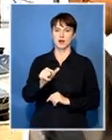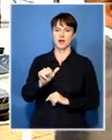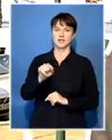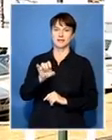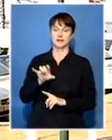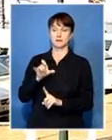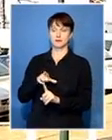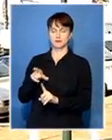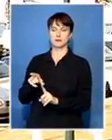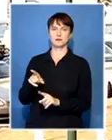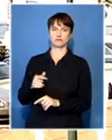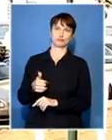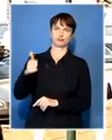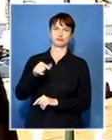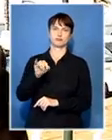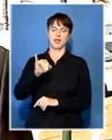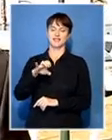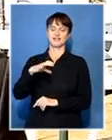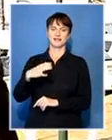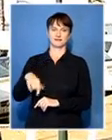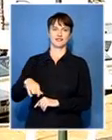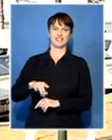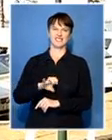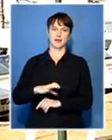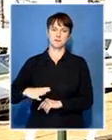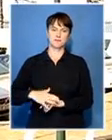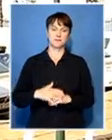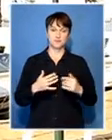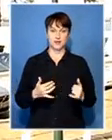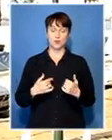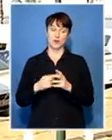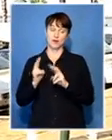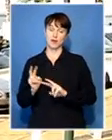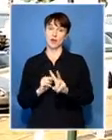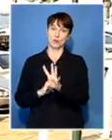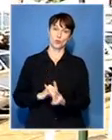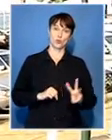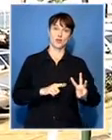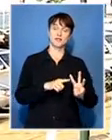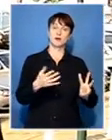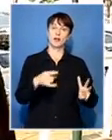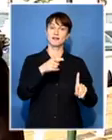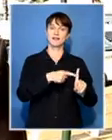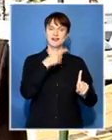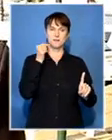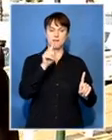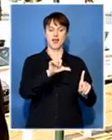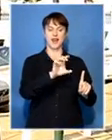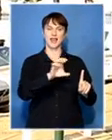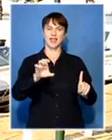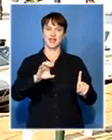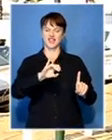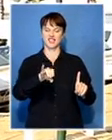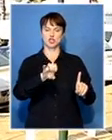this morning now we're going to cross now to the western side of our province that's where our reporter Janine Lee is standing by to give us an